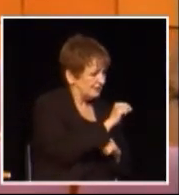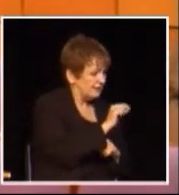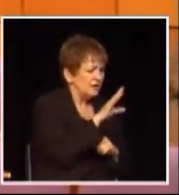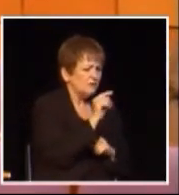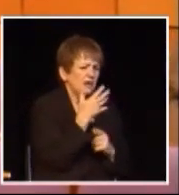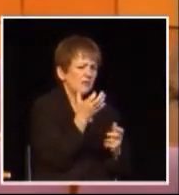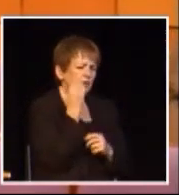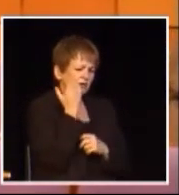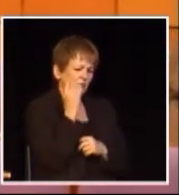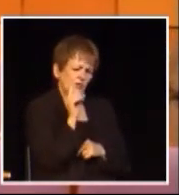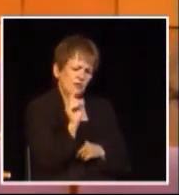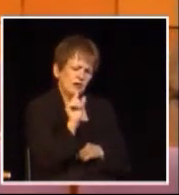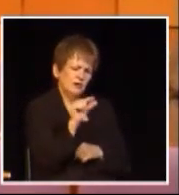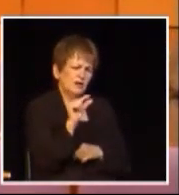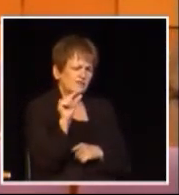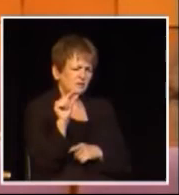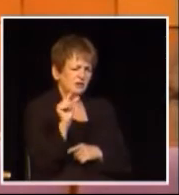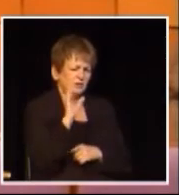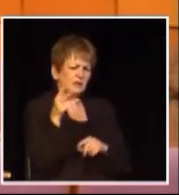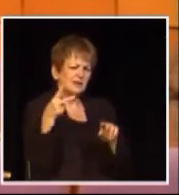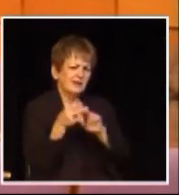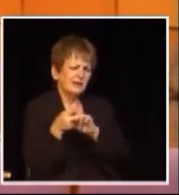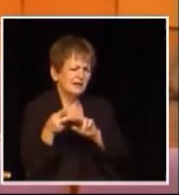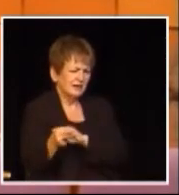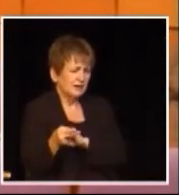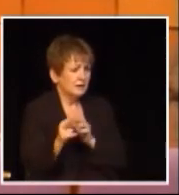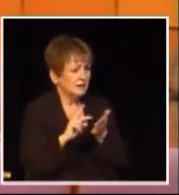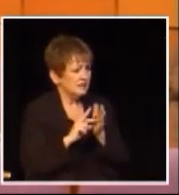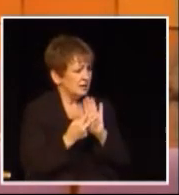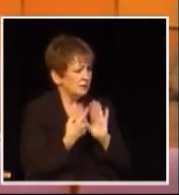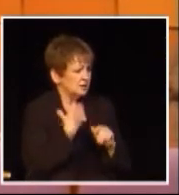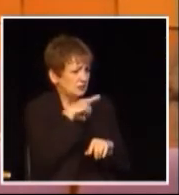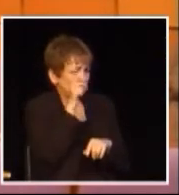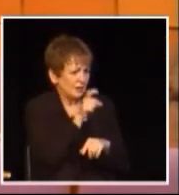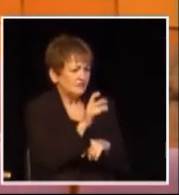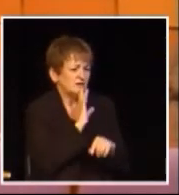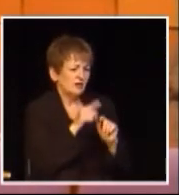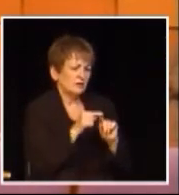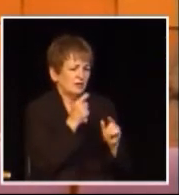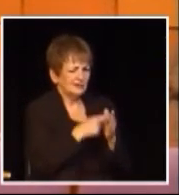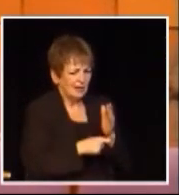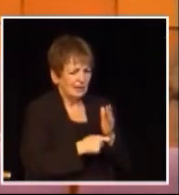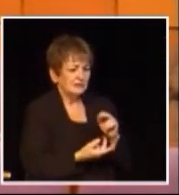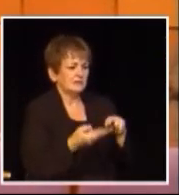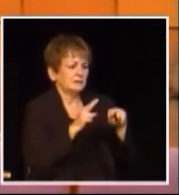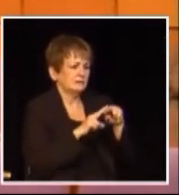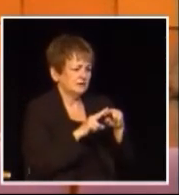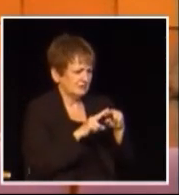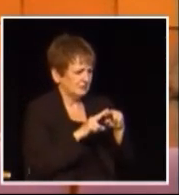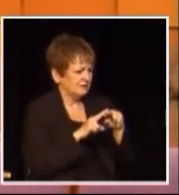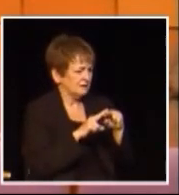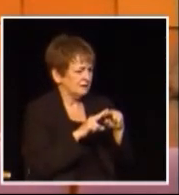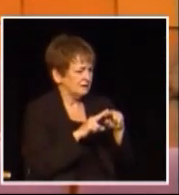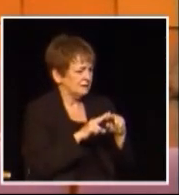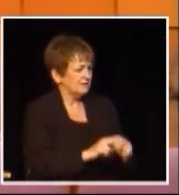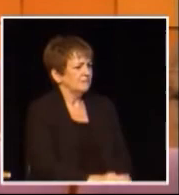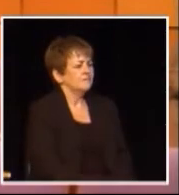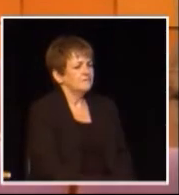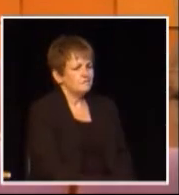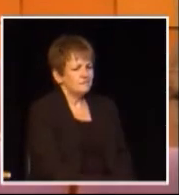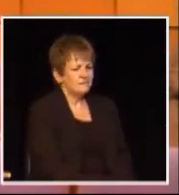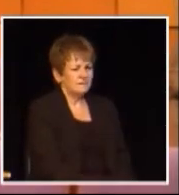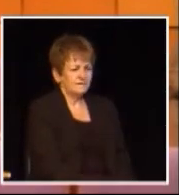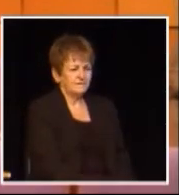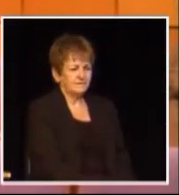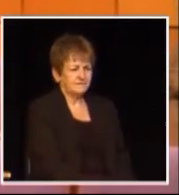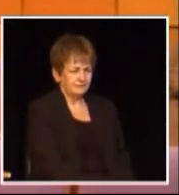HST or a GST but instead I want to know where the government is starting to cut back so we don't have to have any debate at all or any increase